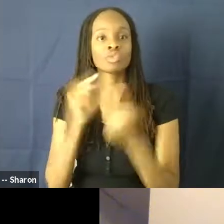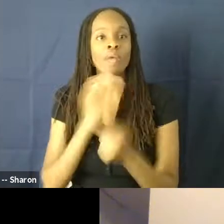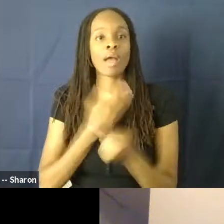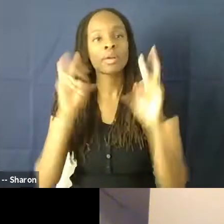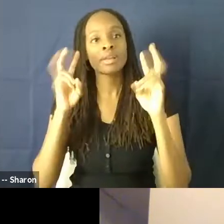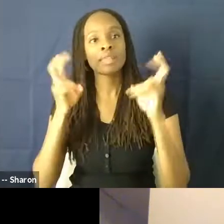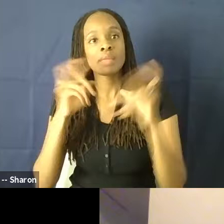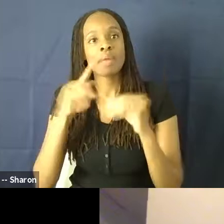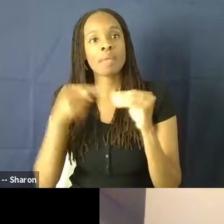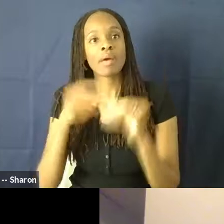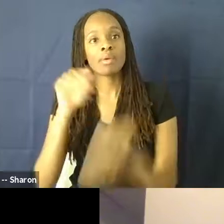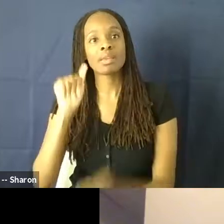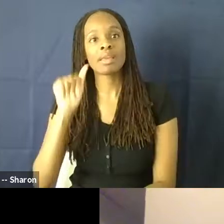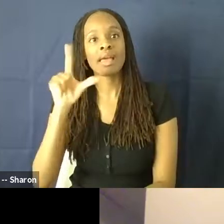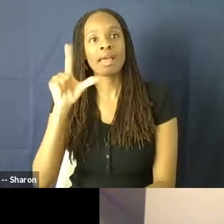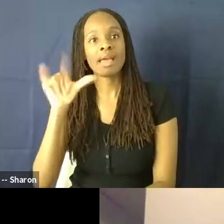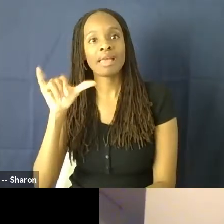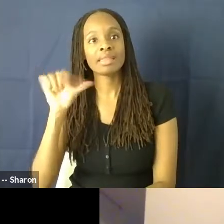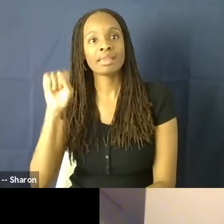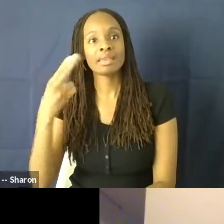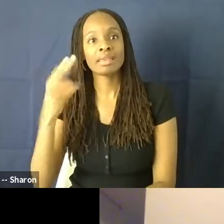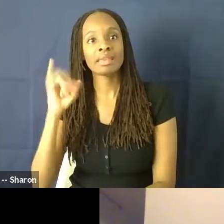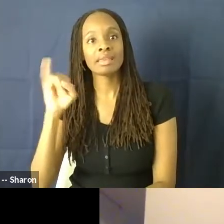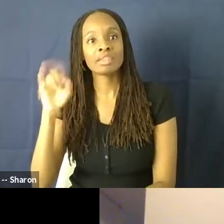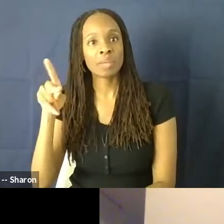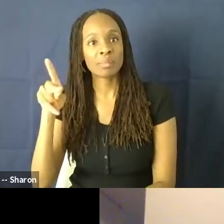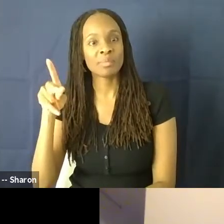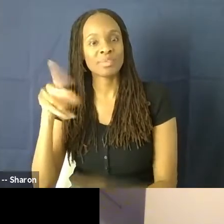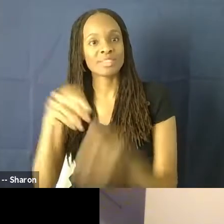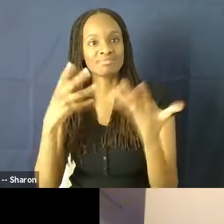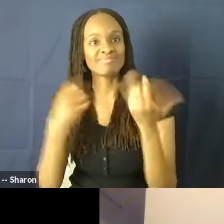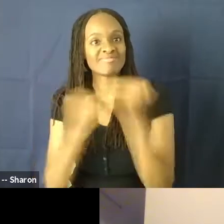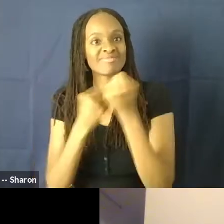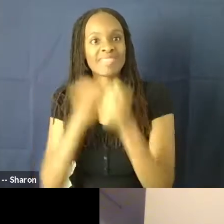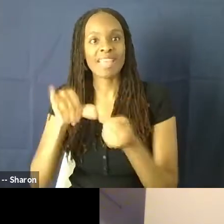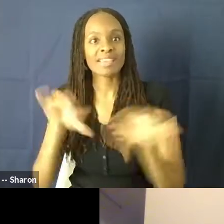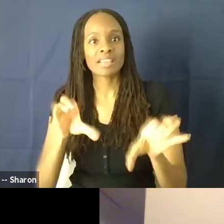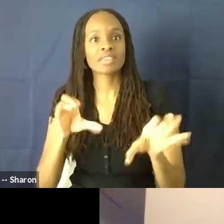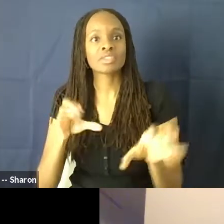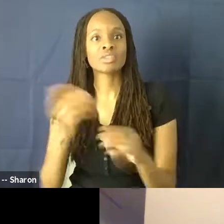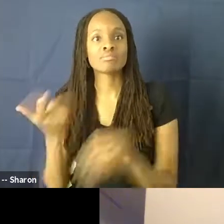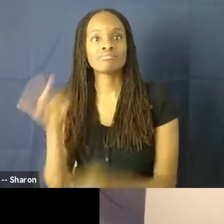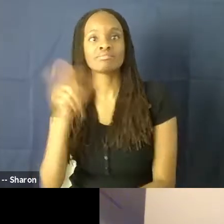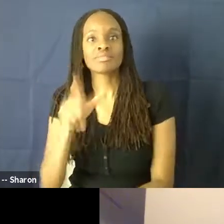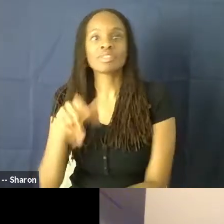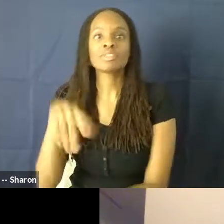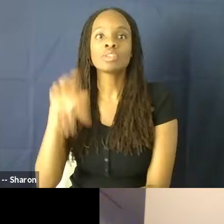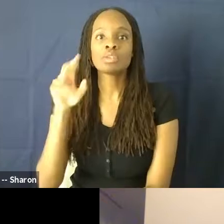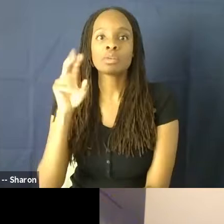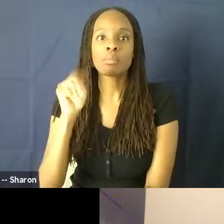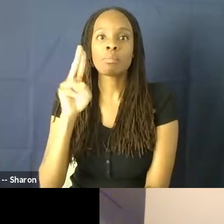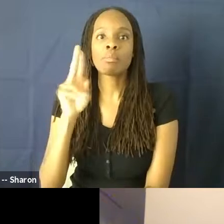allyship, you know, is an action. I'm thrilled to introduce you to Munich LA, who's a VP